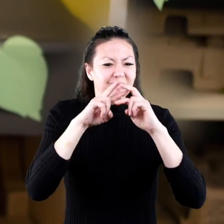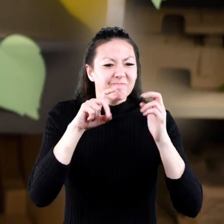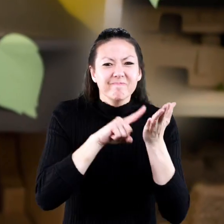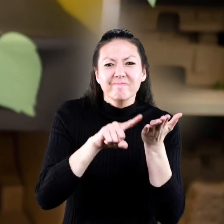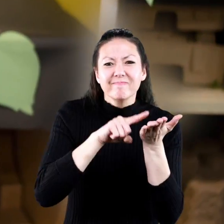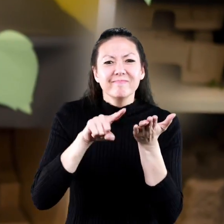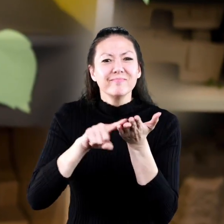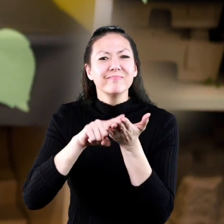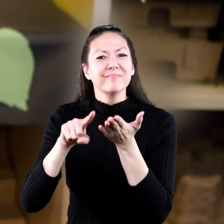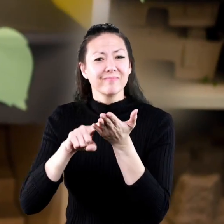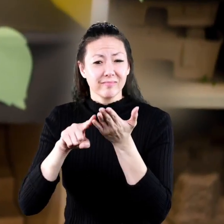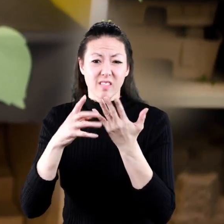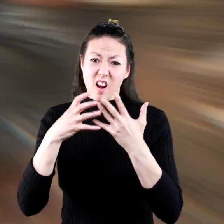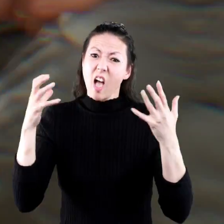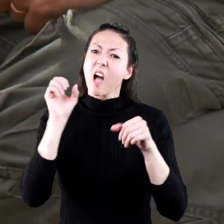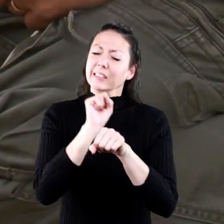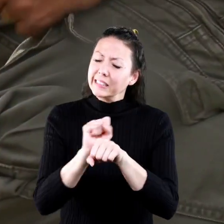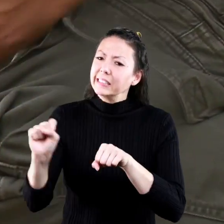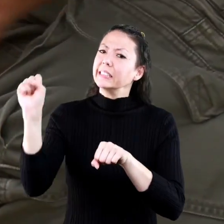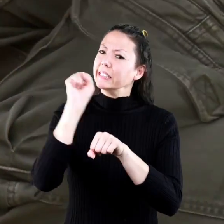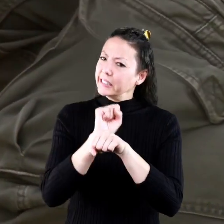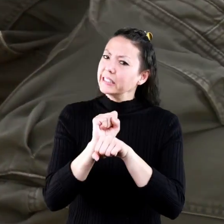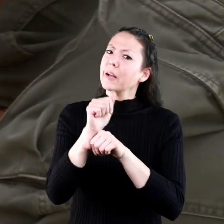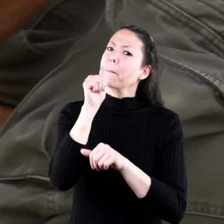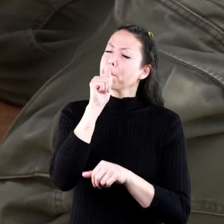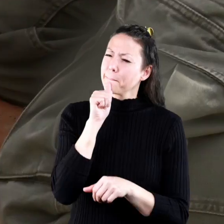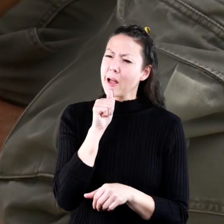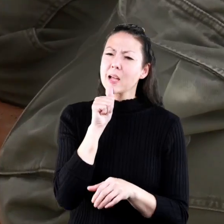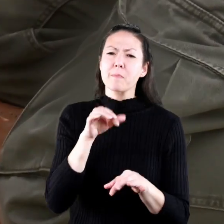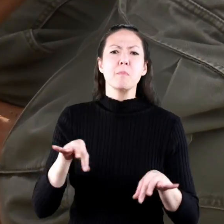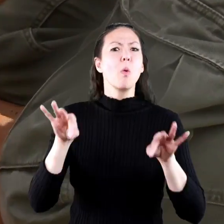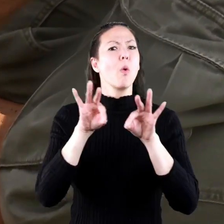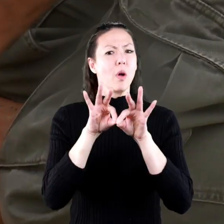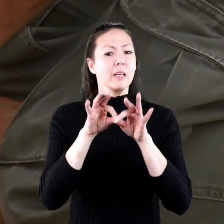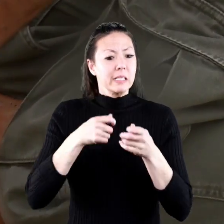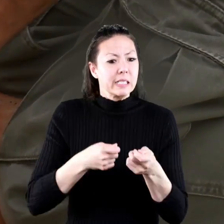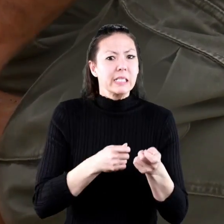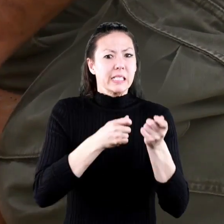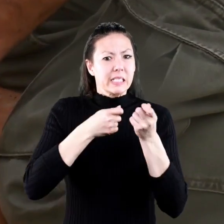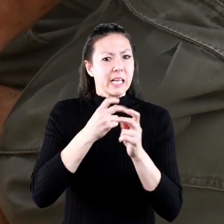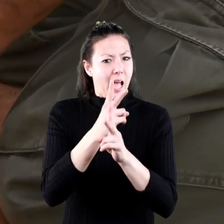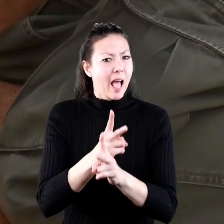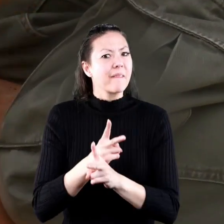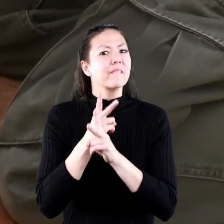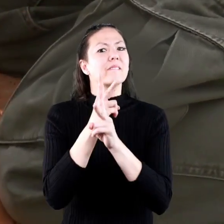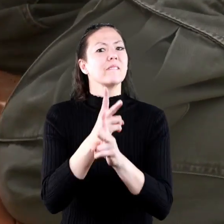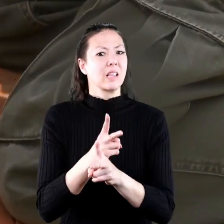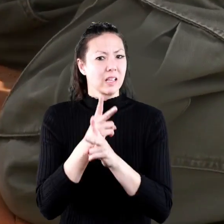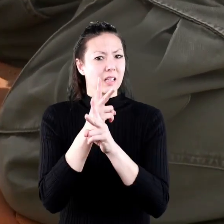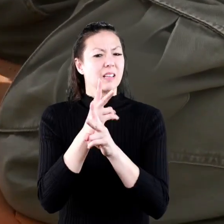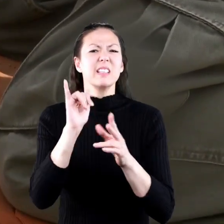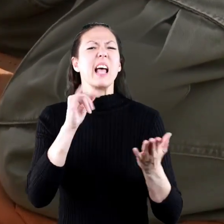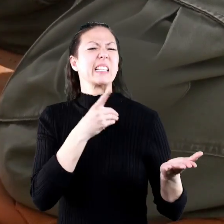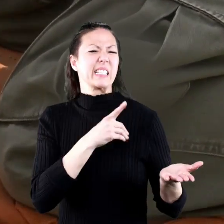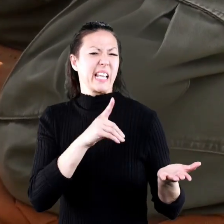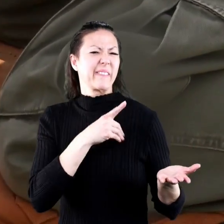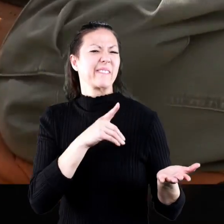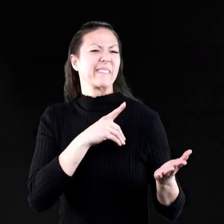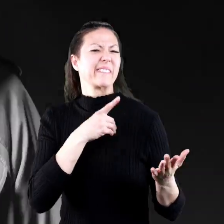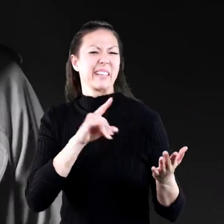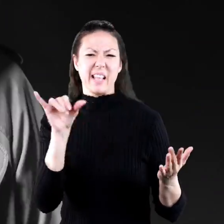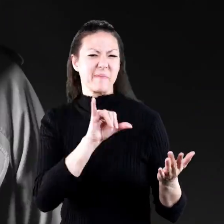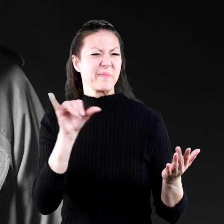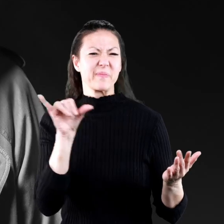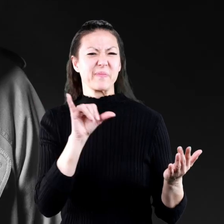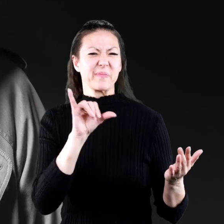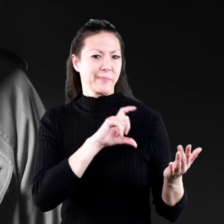paleontologist it takes a lot of work and patience to dig up dinosaur fossils paleontologists are